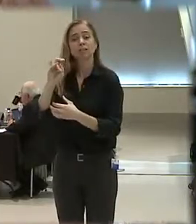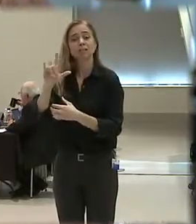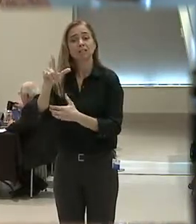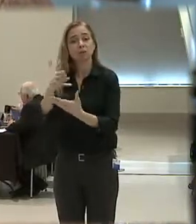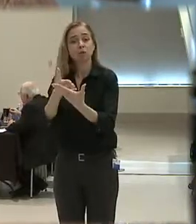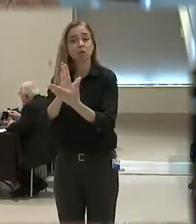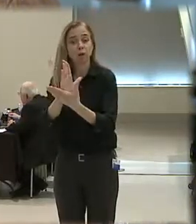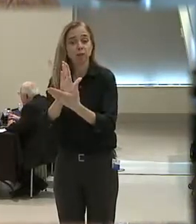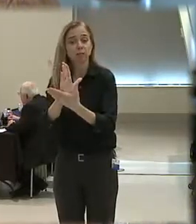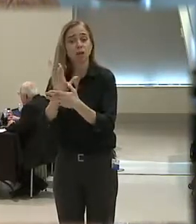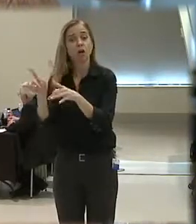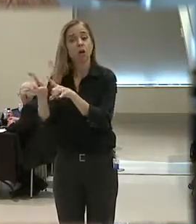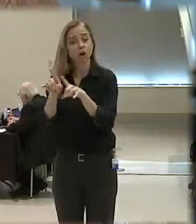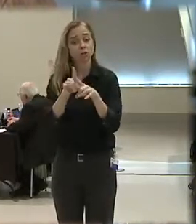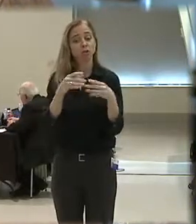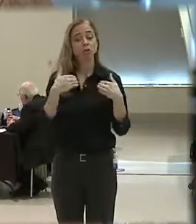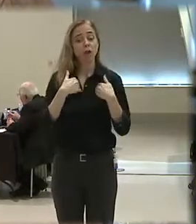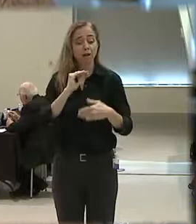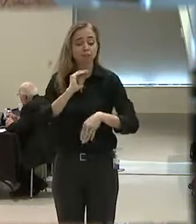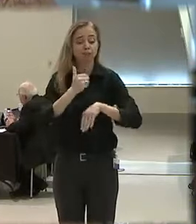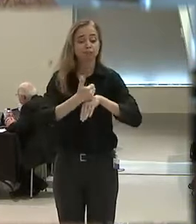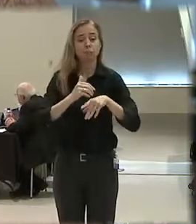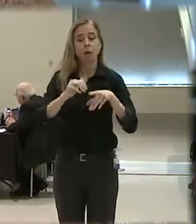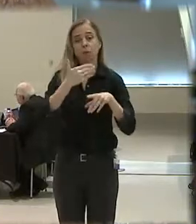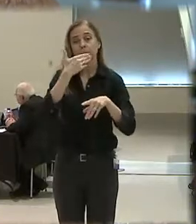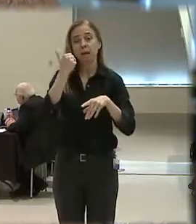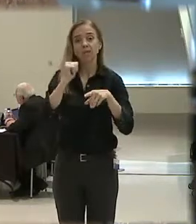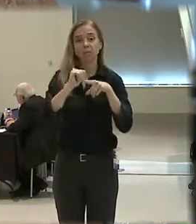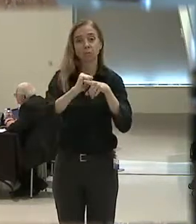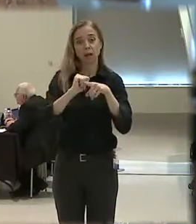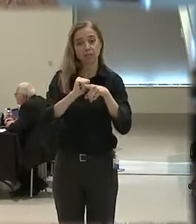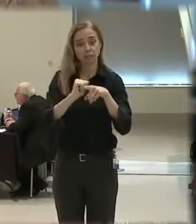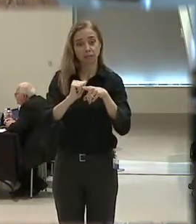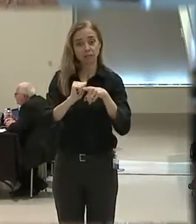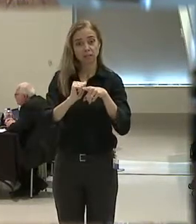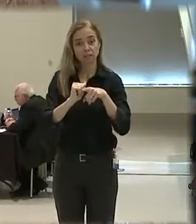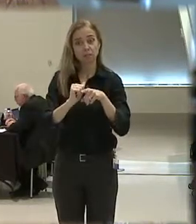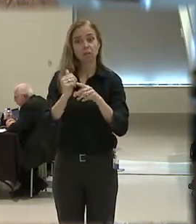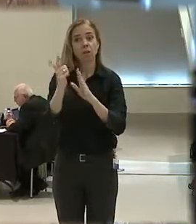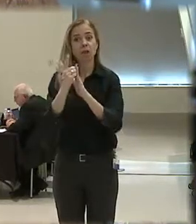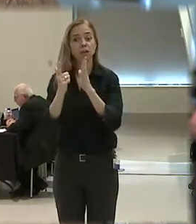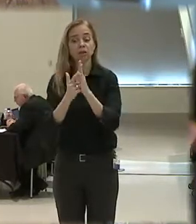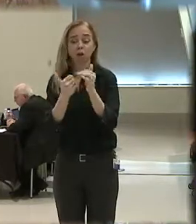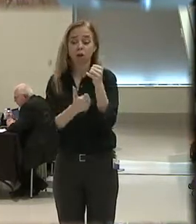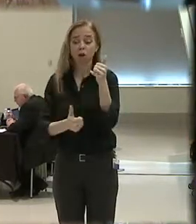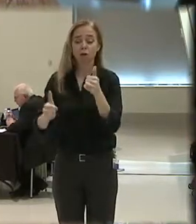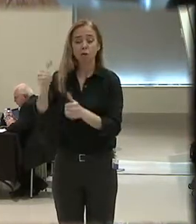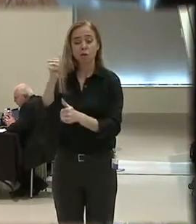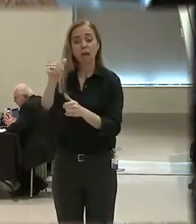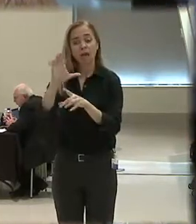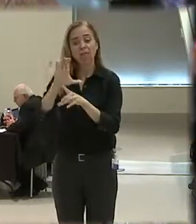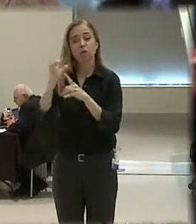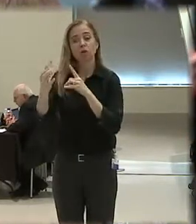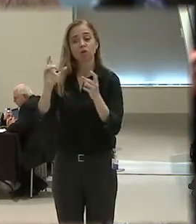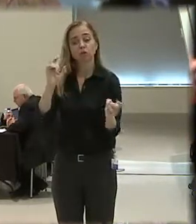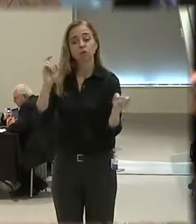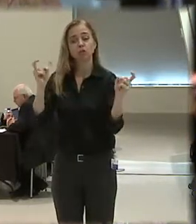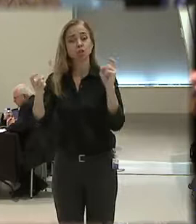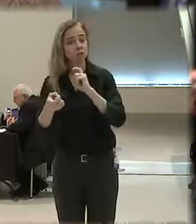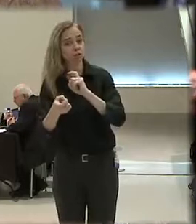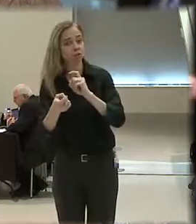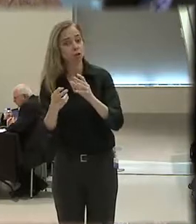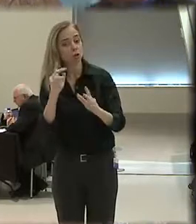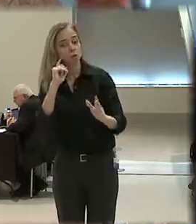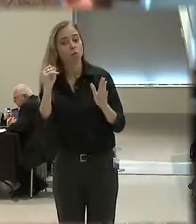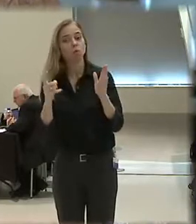engage in best practices. The next effect would be for law enforcement administrations to engage in a cultural shift with the